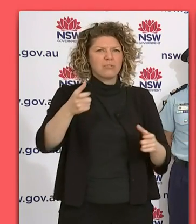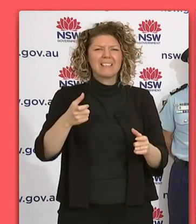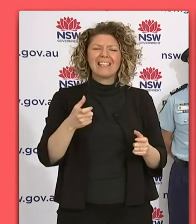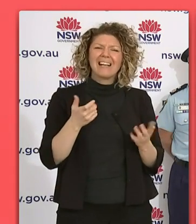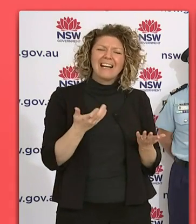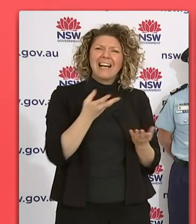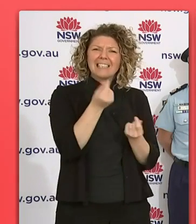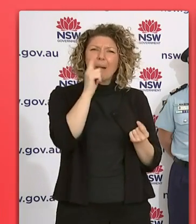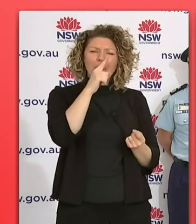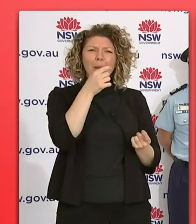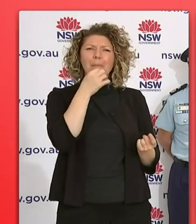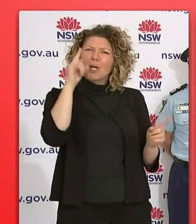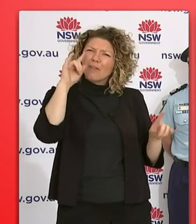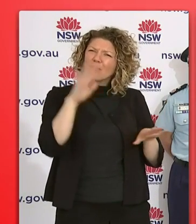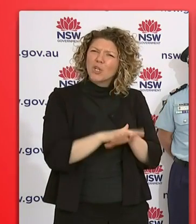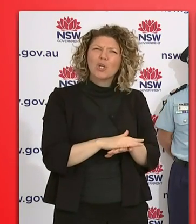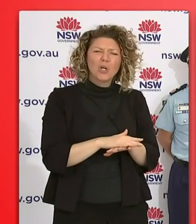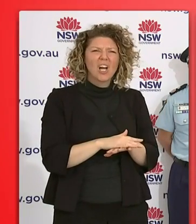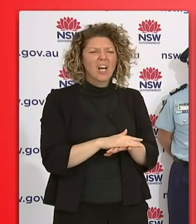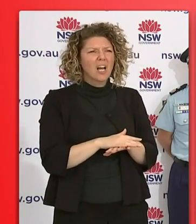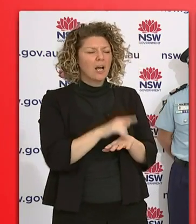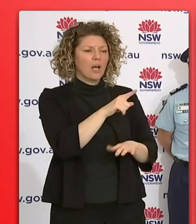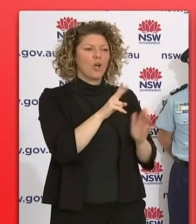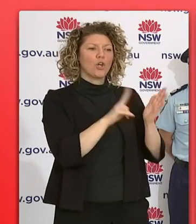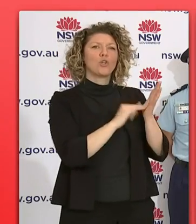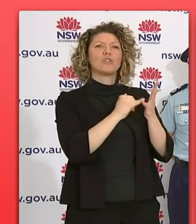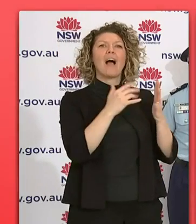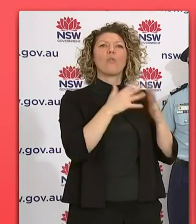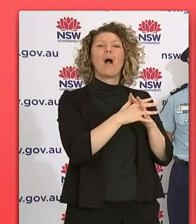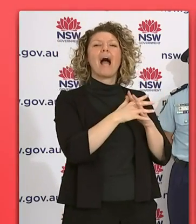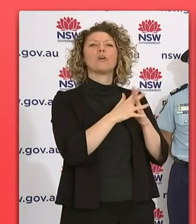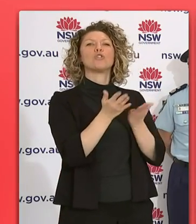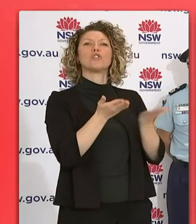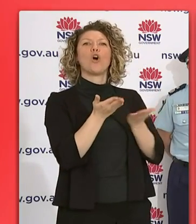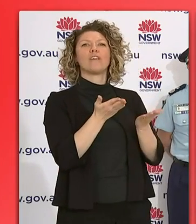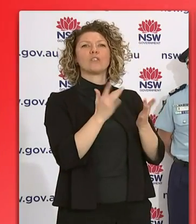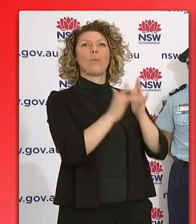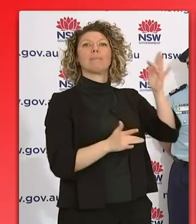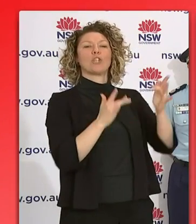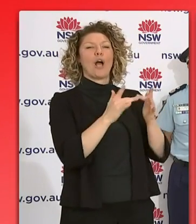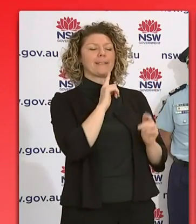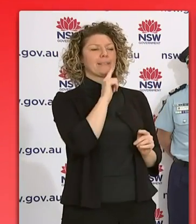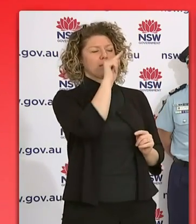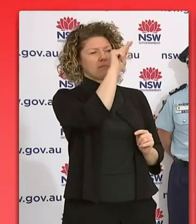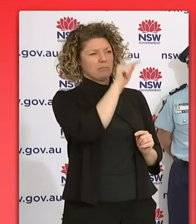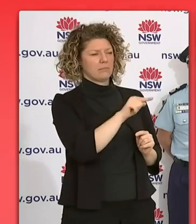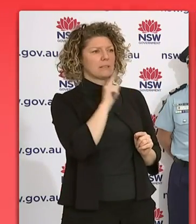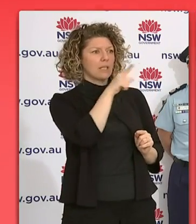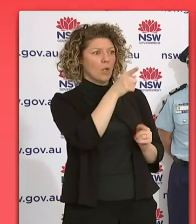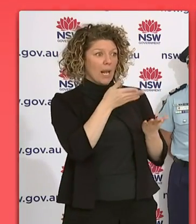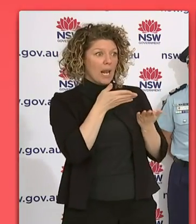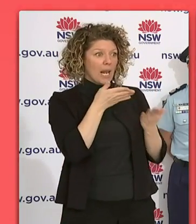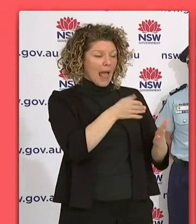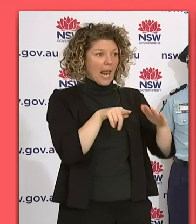of the public health orders. For instance, on the Health Service New South Wales website, it says people can leave those red zone